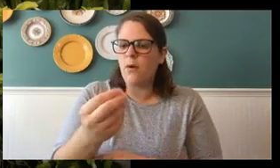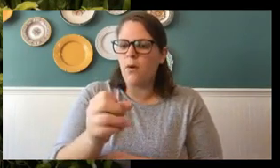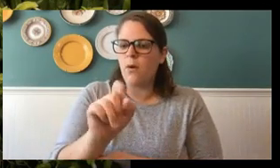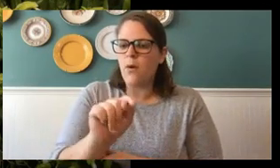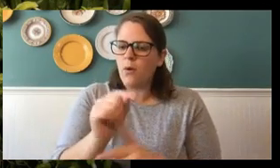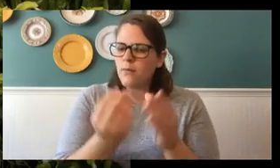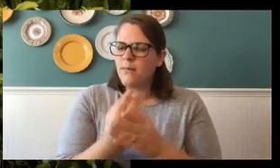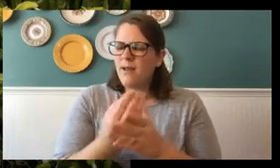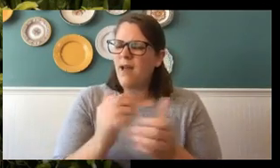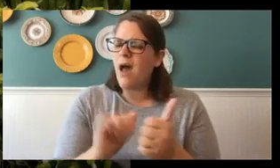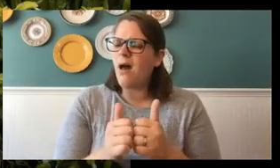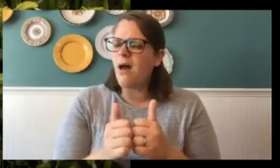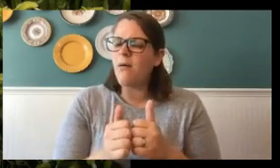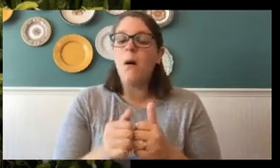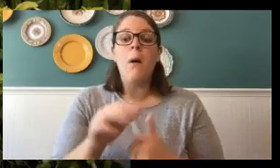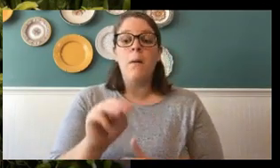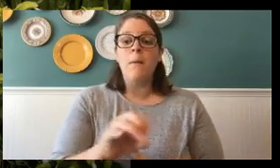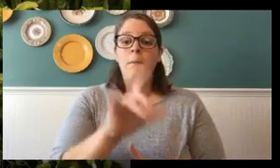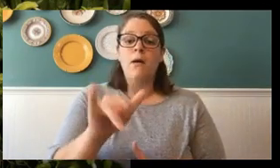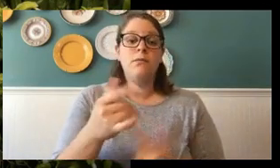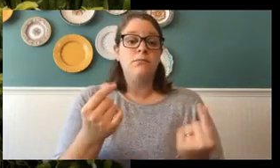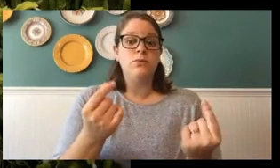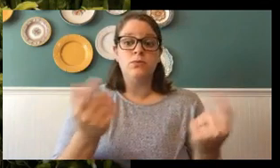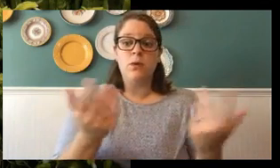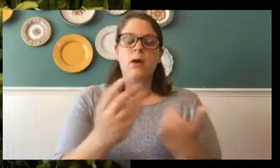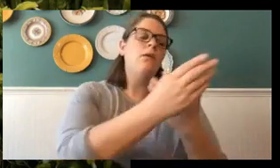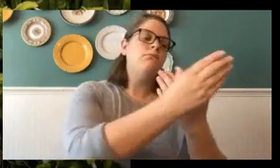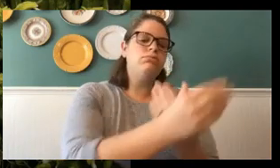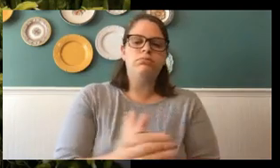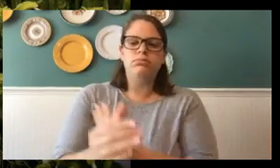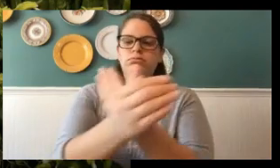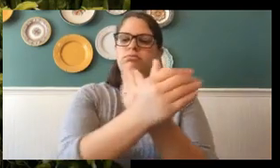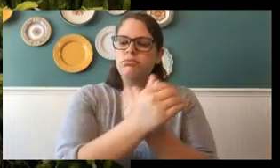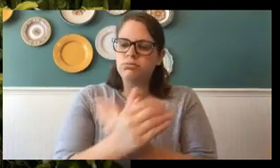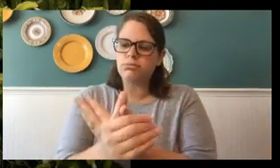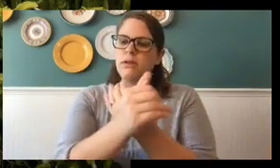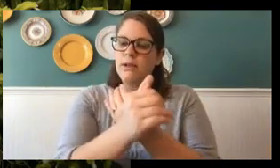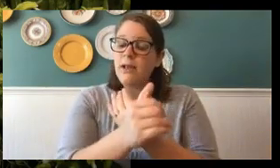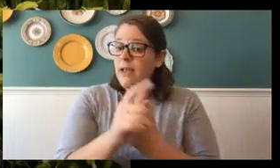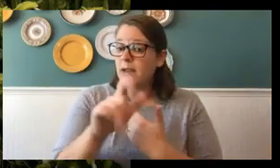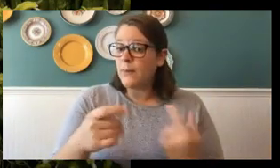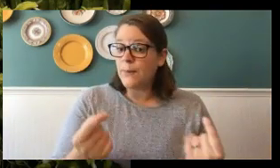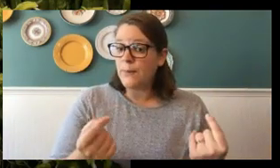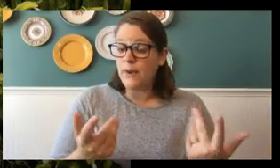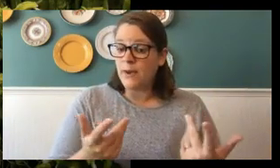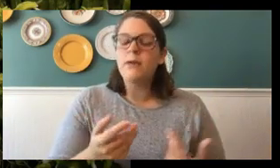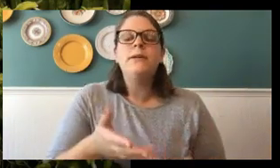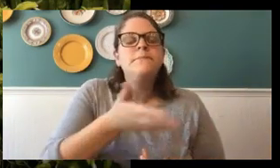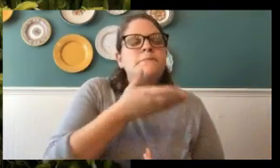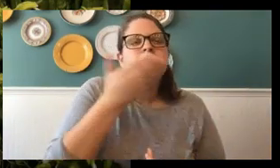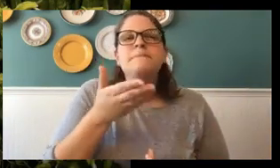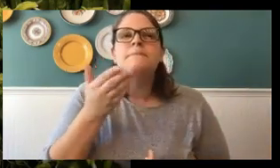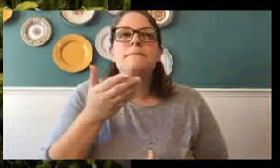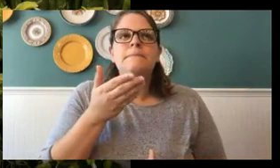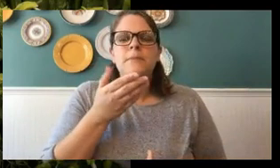to fly around, fly around. And she has to smell for her one special host plant.